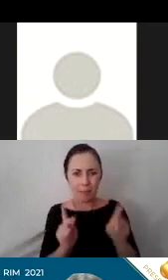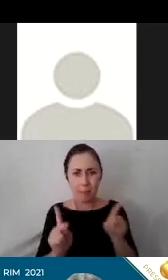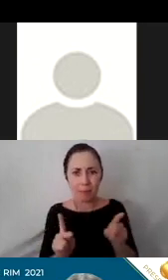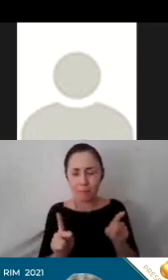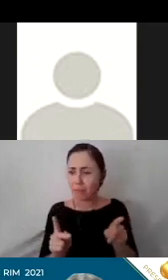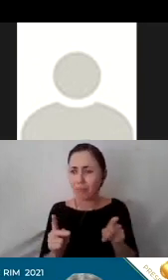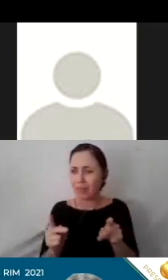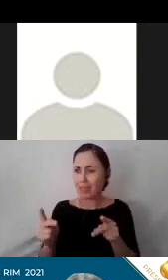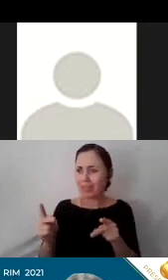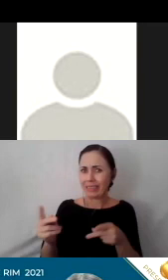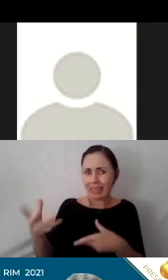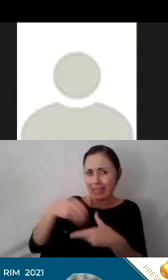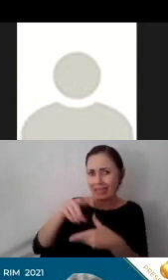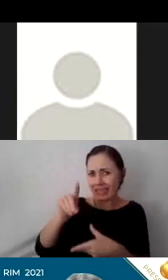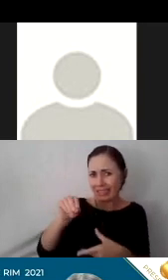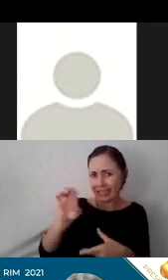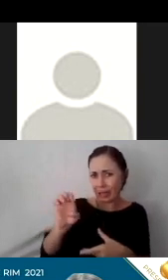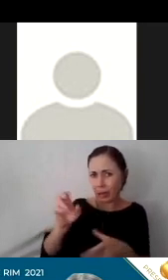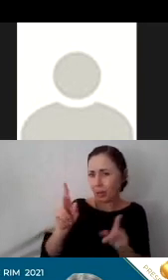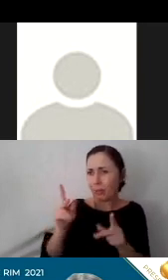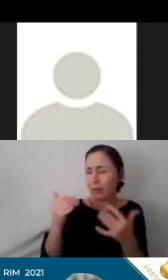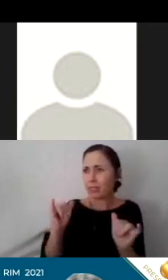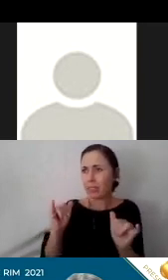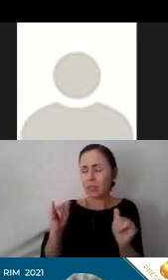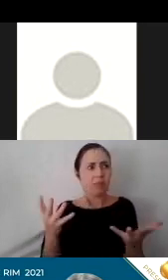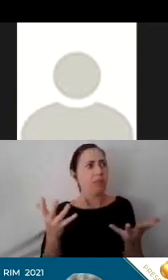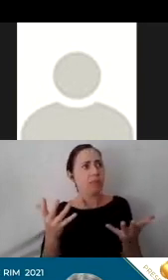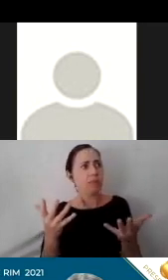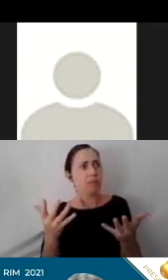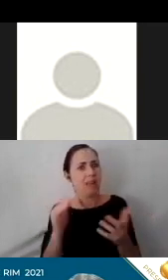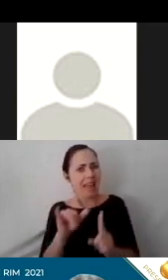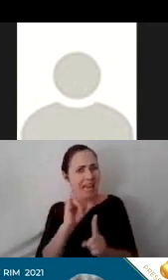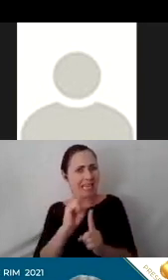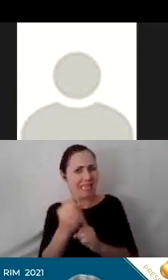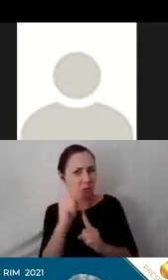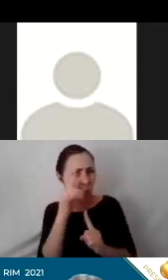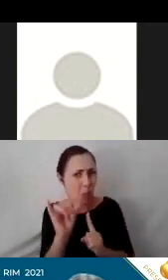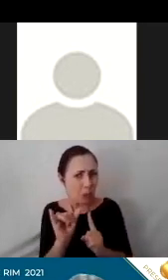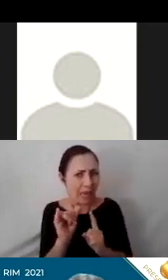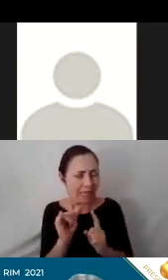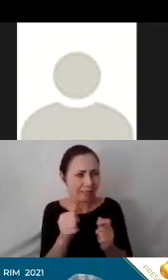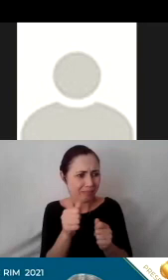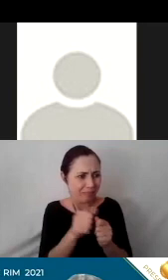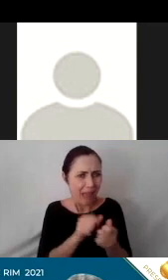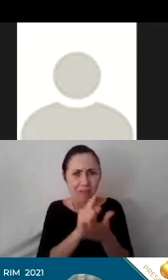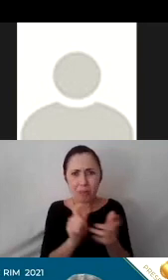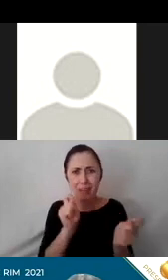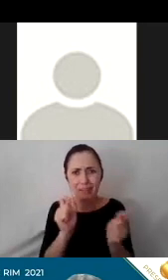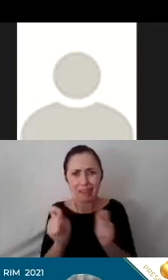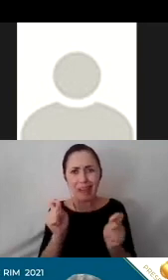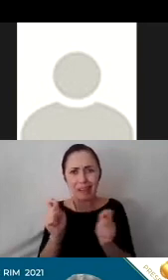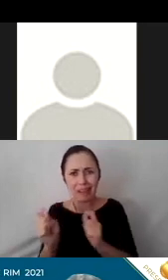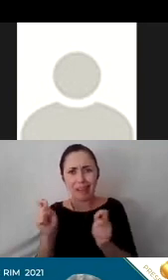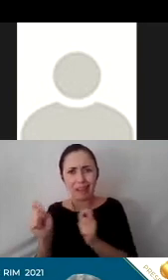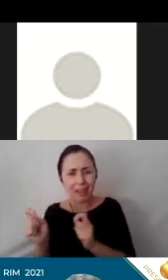the DOE, no one really knew what was going to be the situation, quite frankly, from one week to the next week, things were